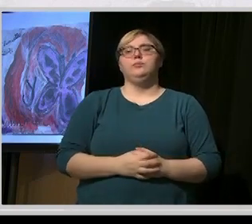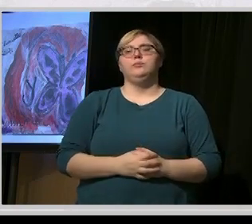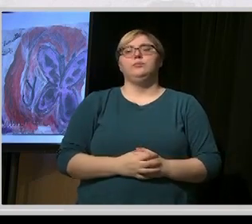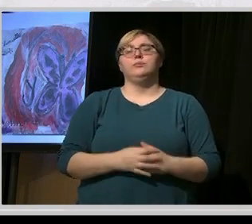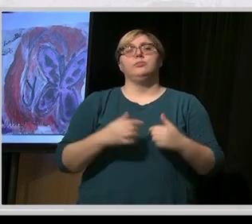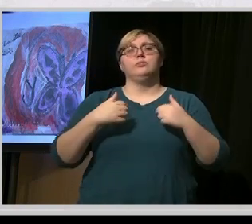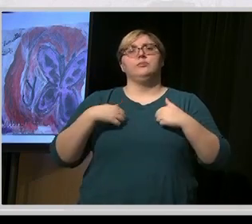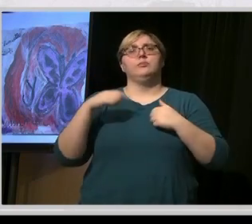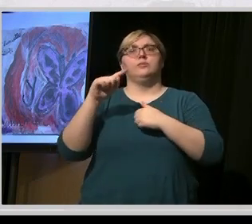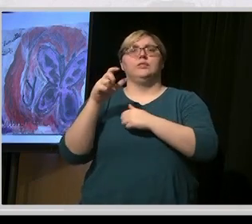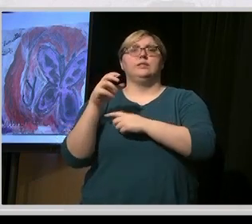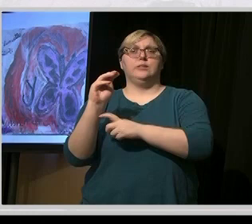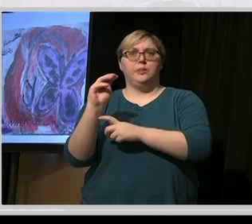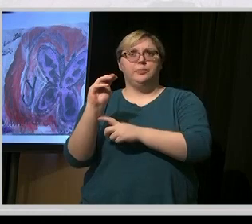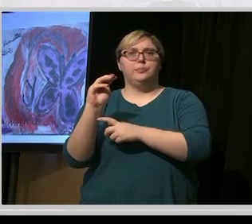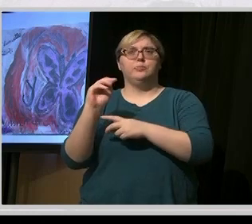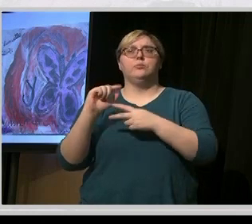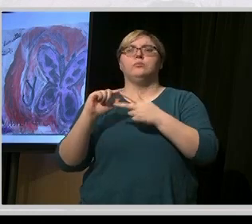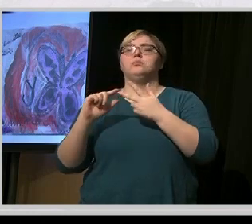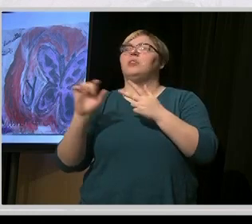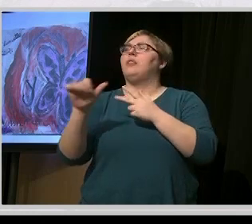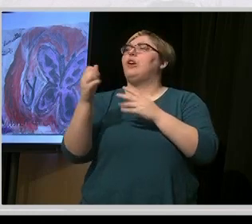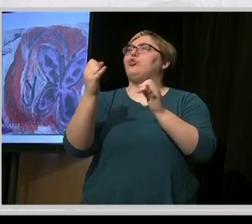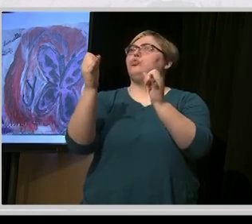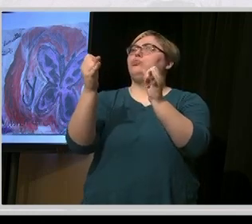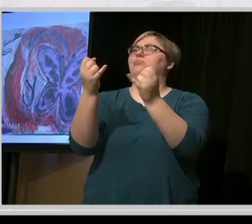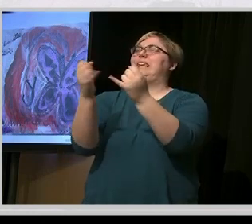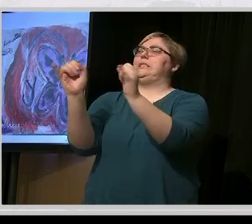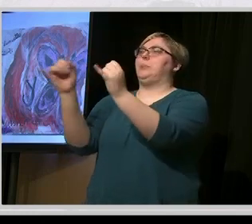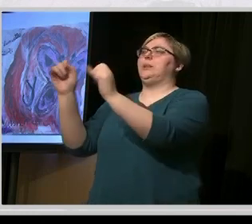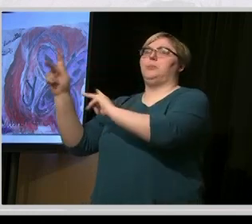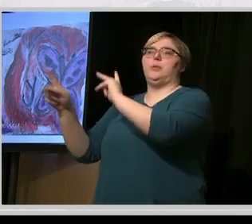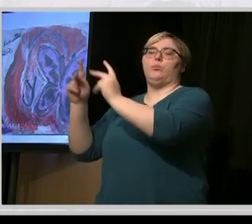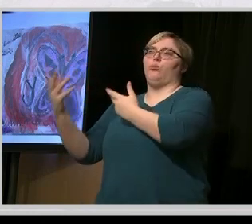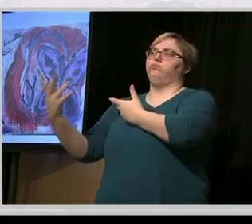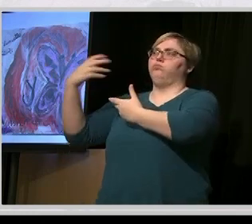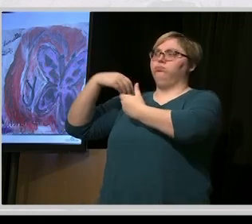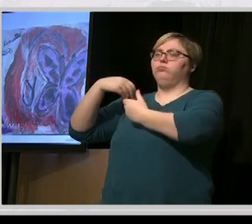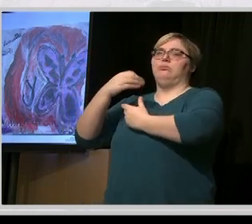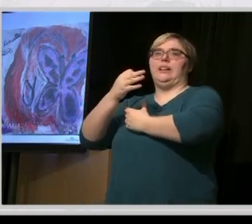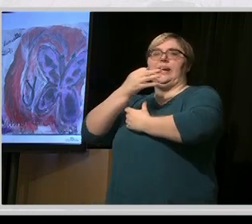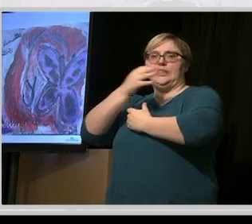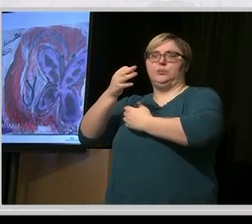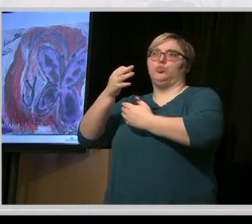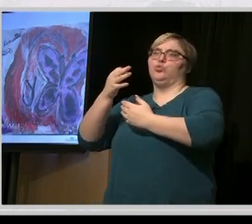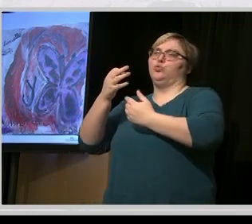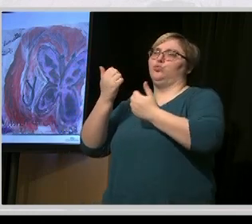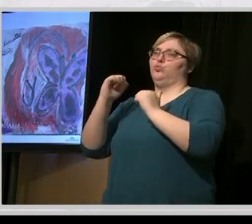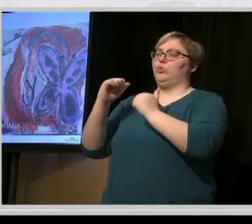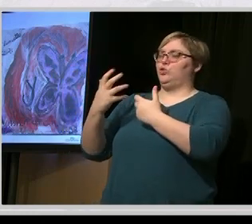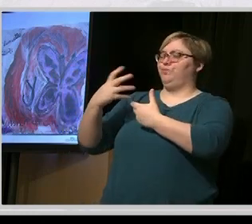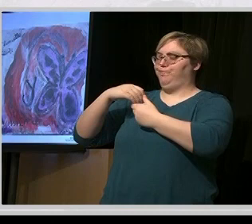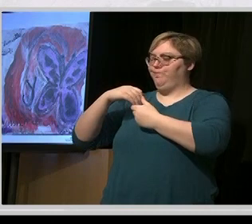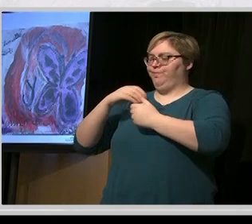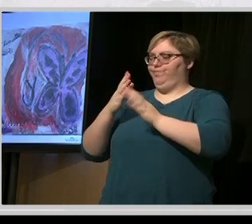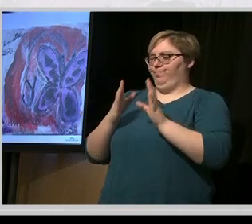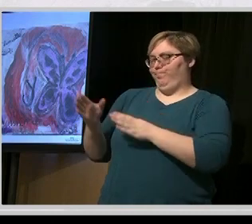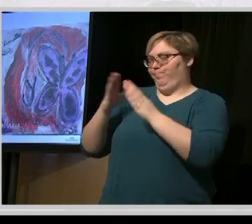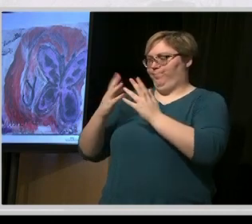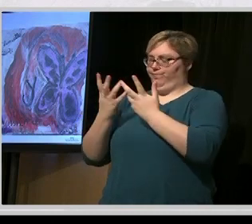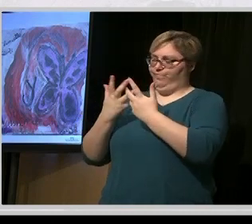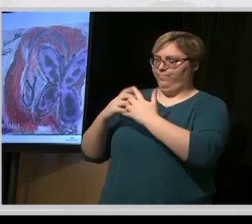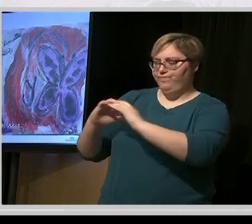I are both and the other independent people we've brought in as experts as part of the process. We bring all our wisdom and learning